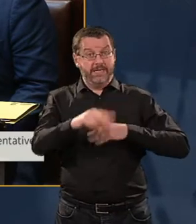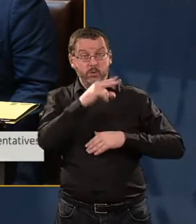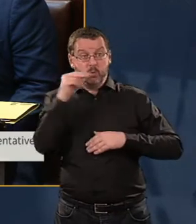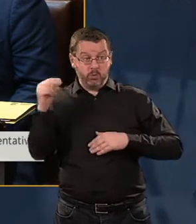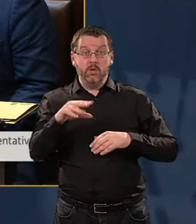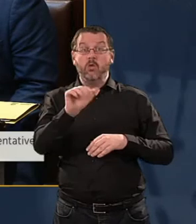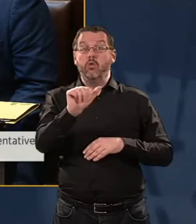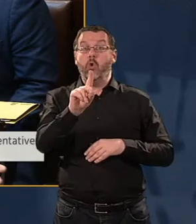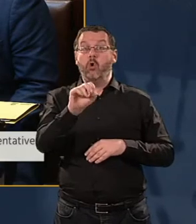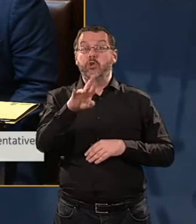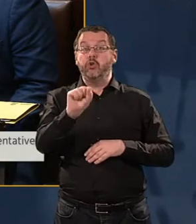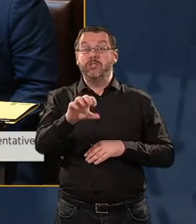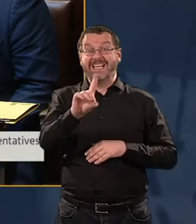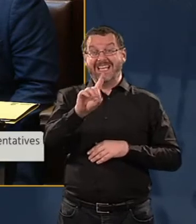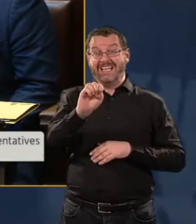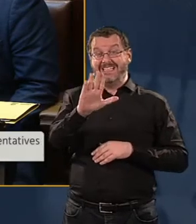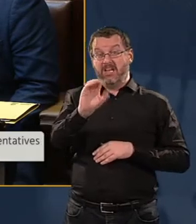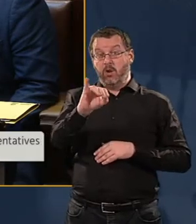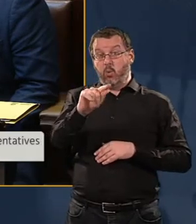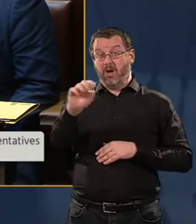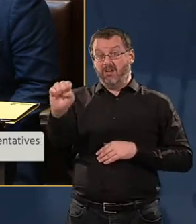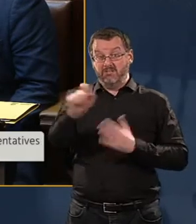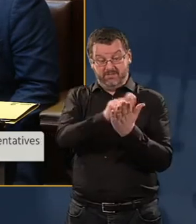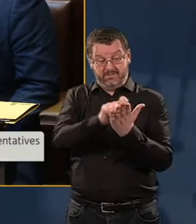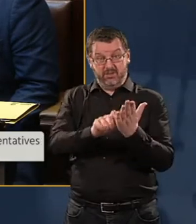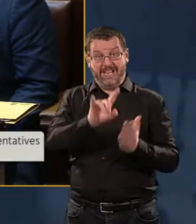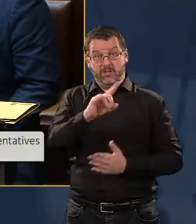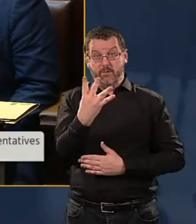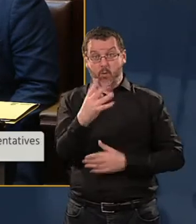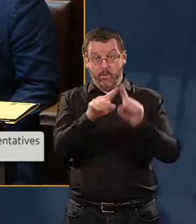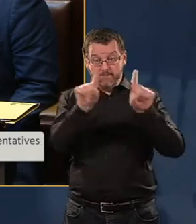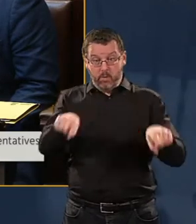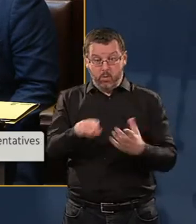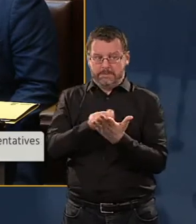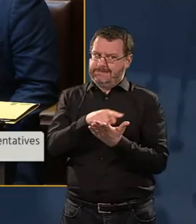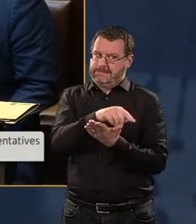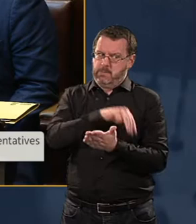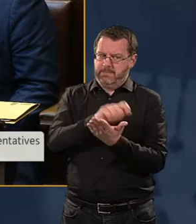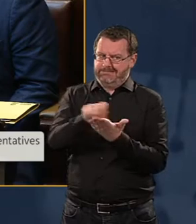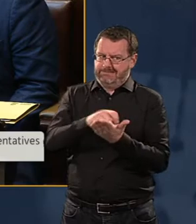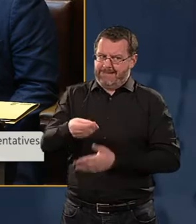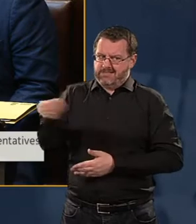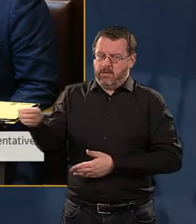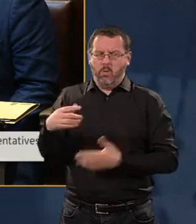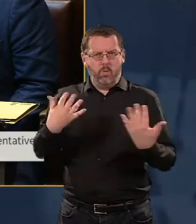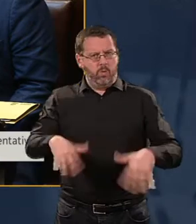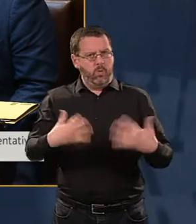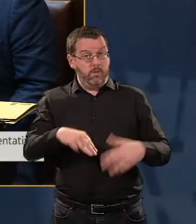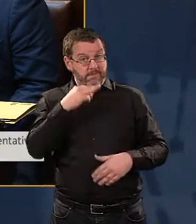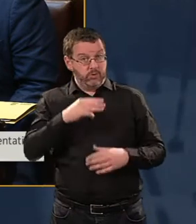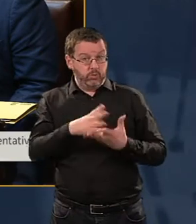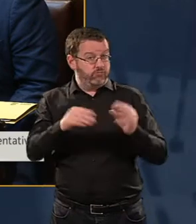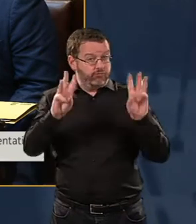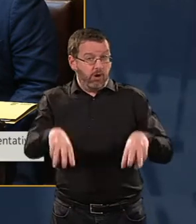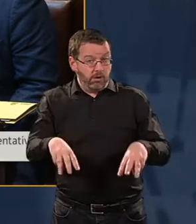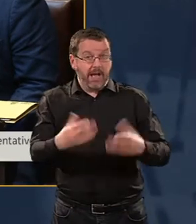auditors have referred and submitted a H4 form is very, very worrying and suggests that something is deeply wrong here. the only way I would suggest you can clear